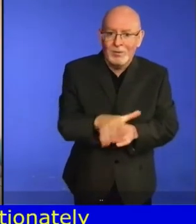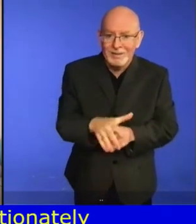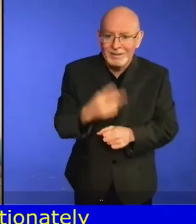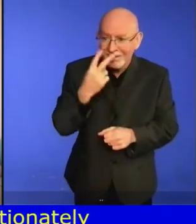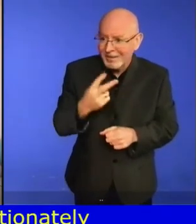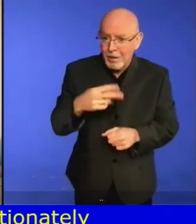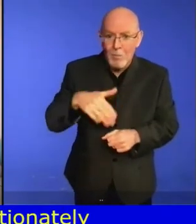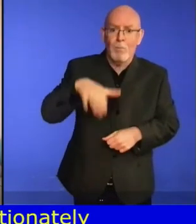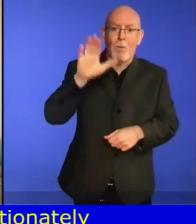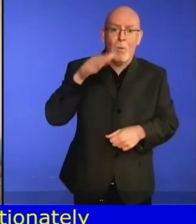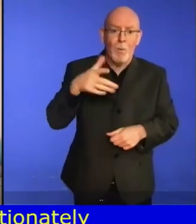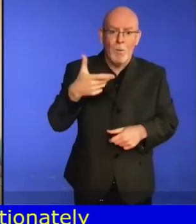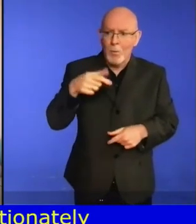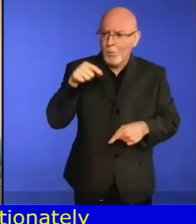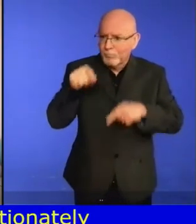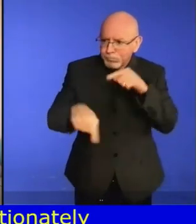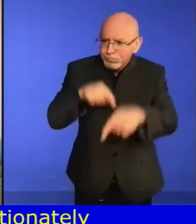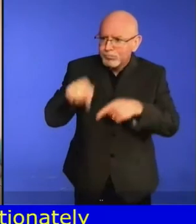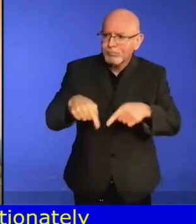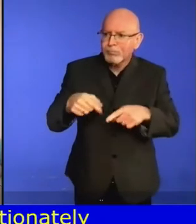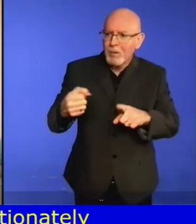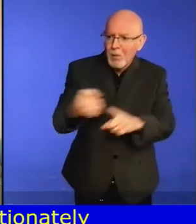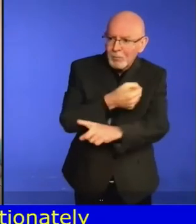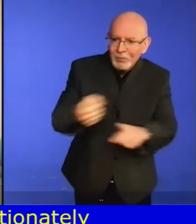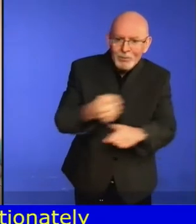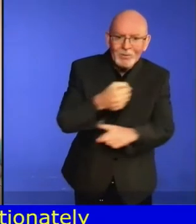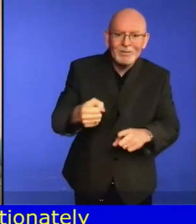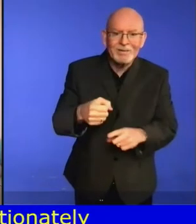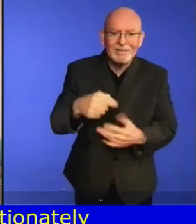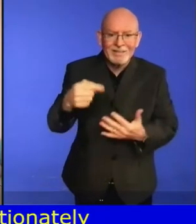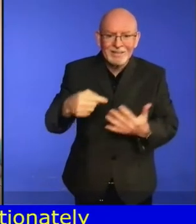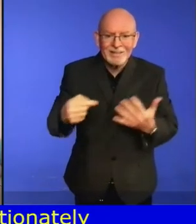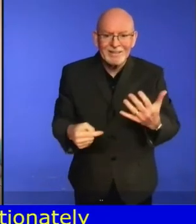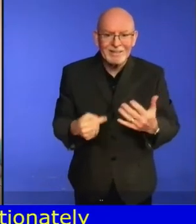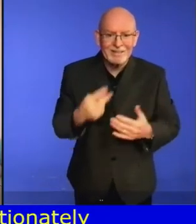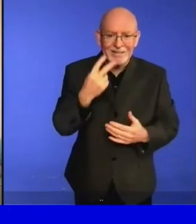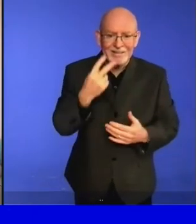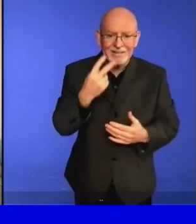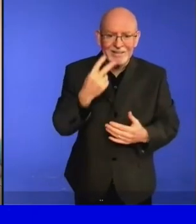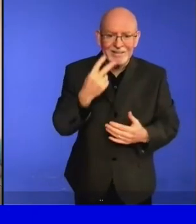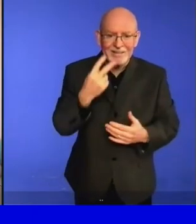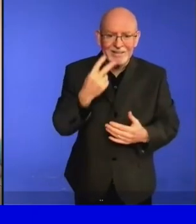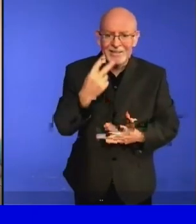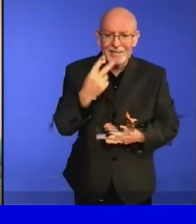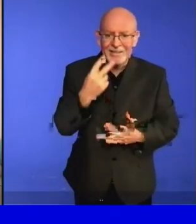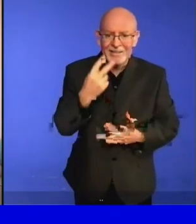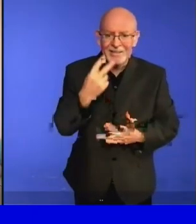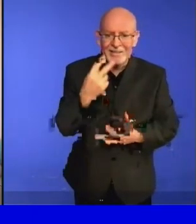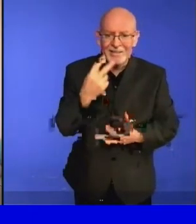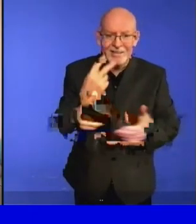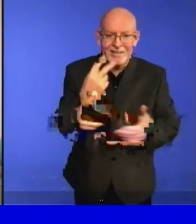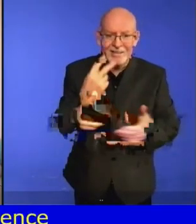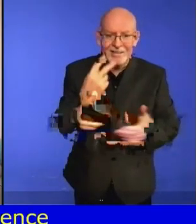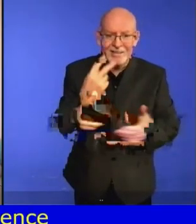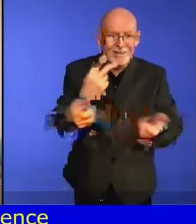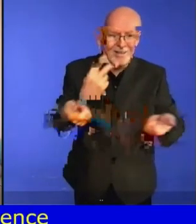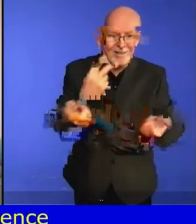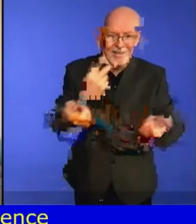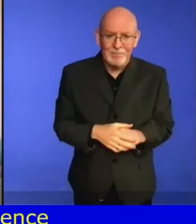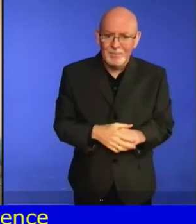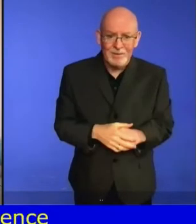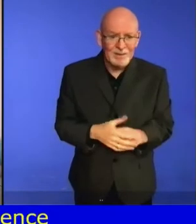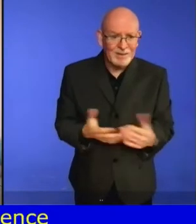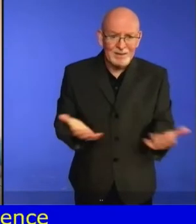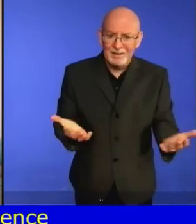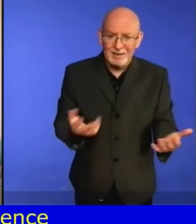policies in place to address this situation. This is an urgent challenge to the Beijing Plus 25 review, which will take place in